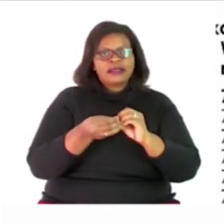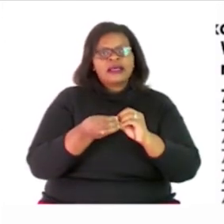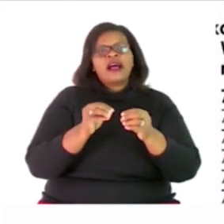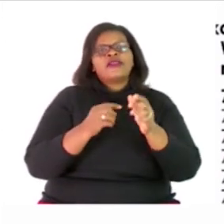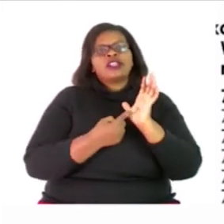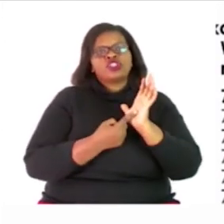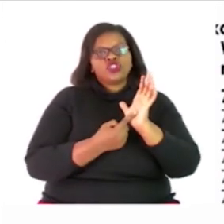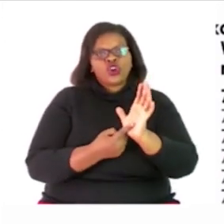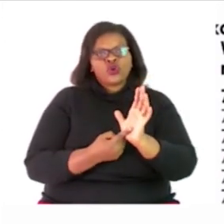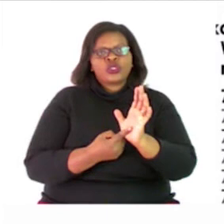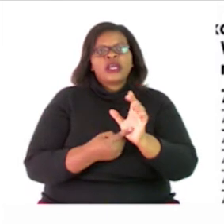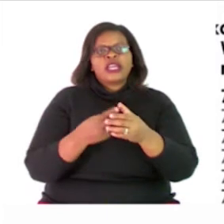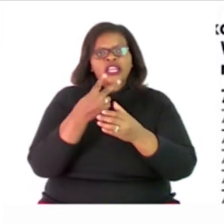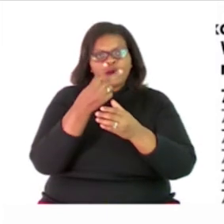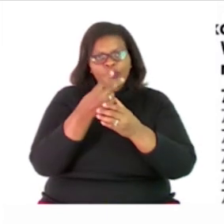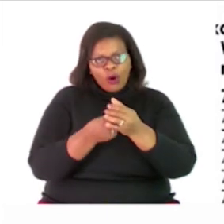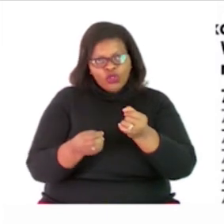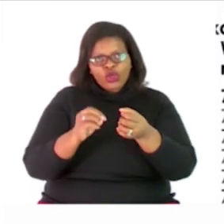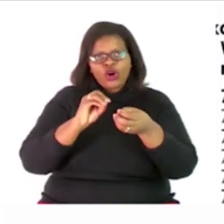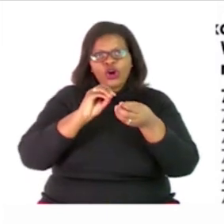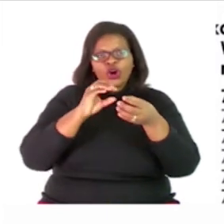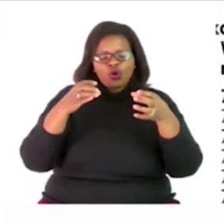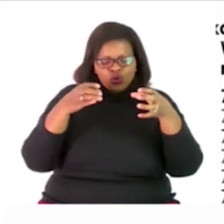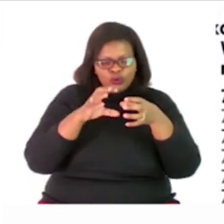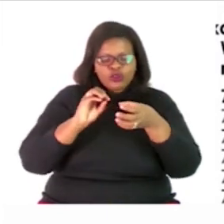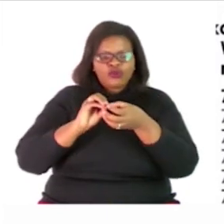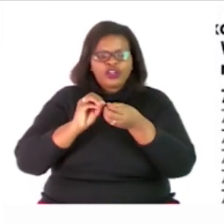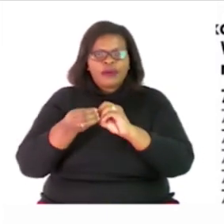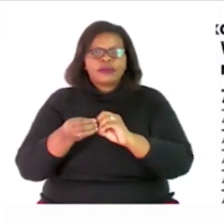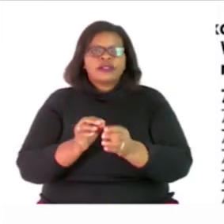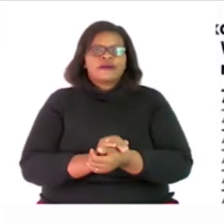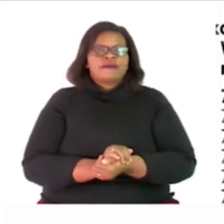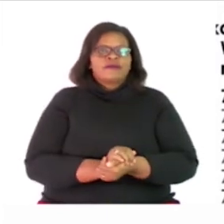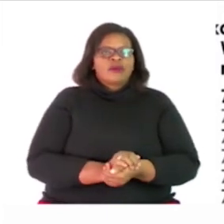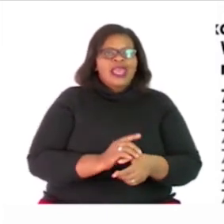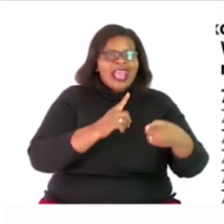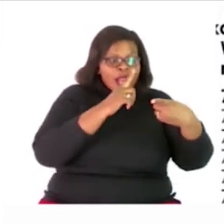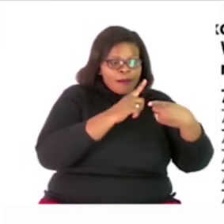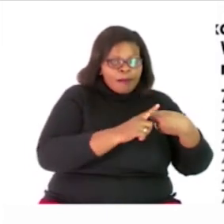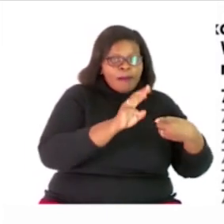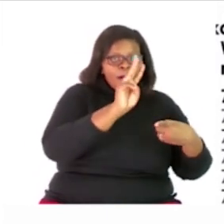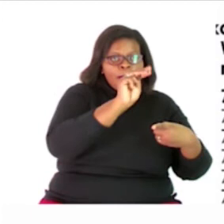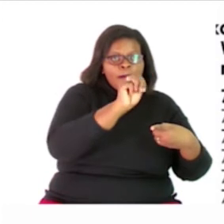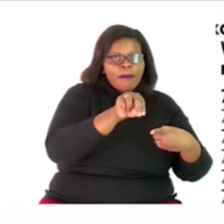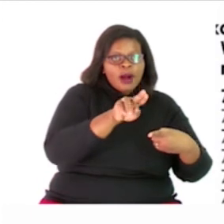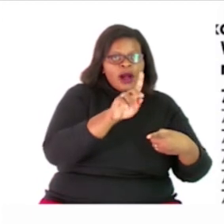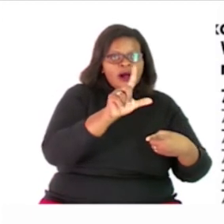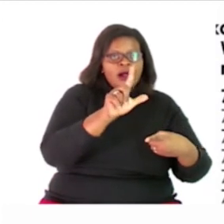numbers and multiple is the answer to a multiplication table